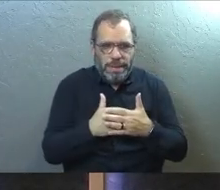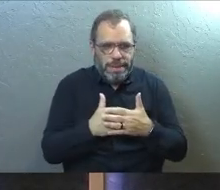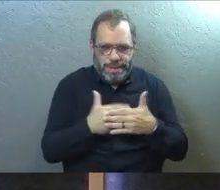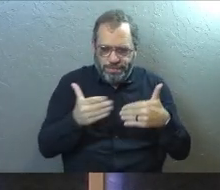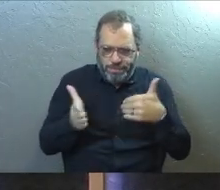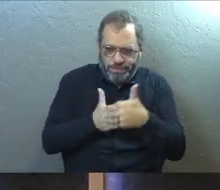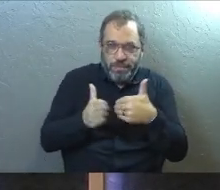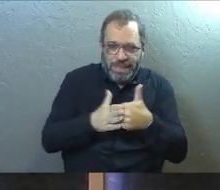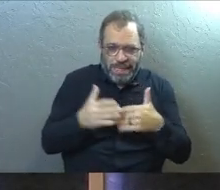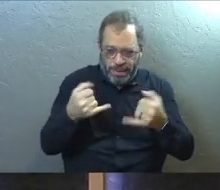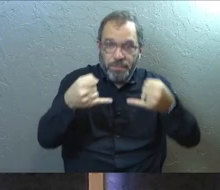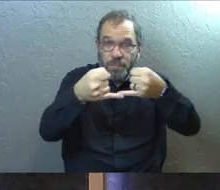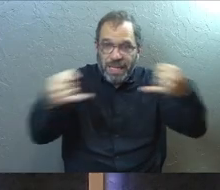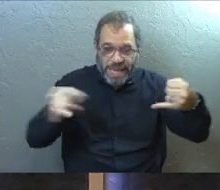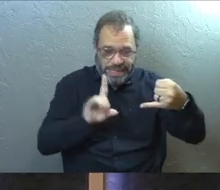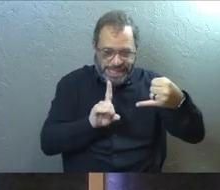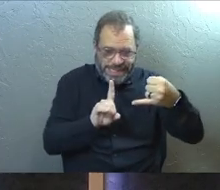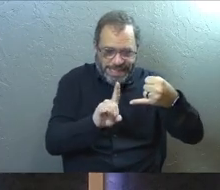next to that ledge.